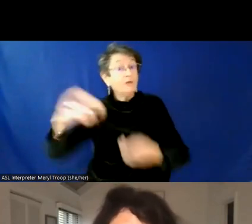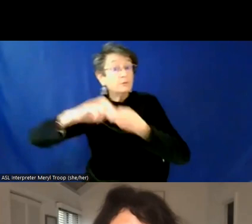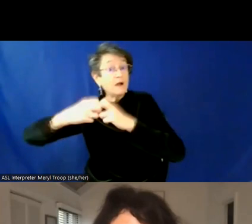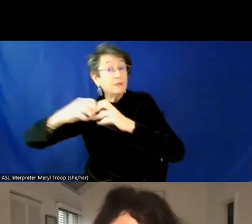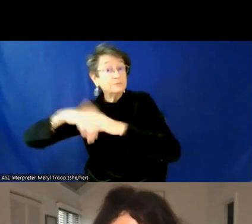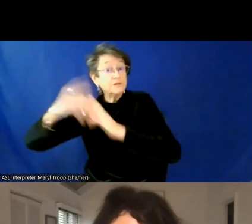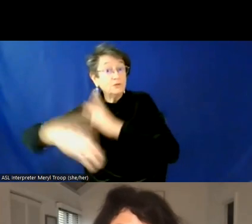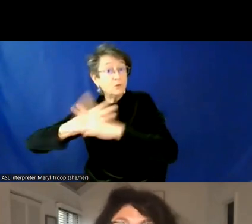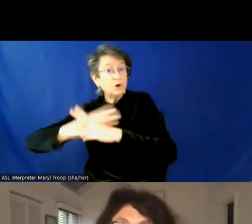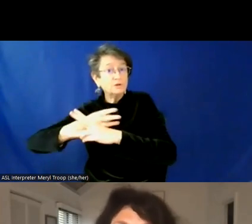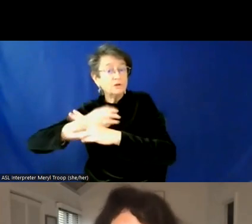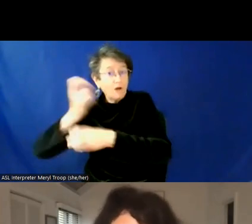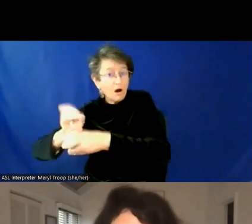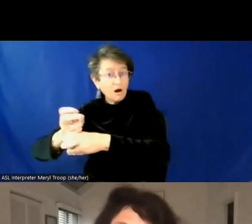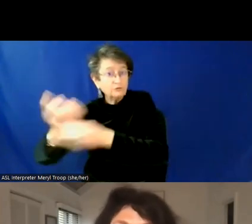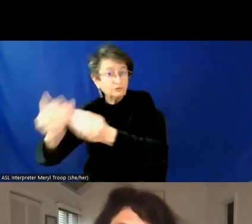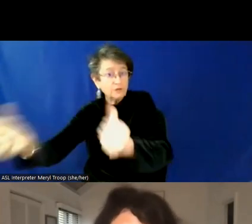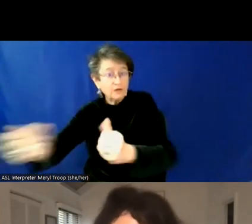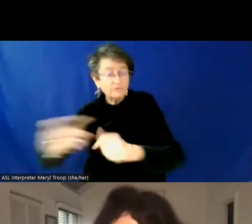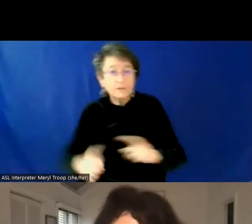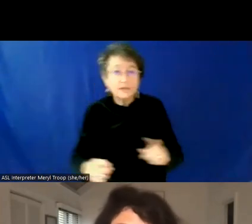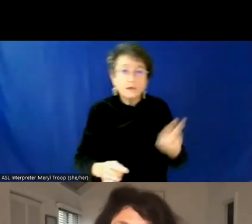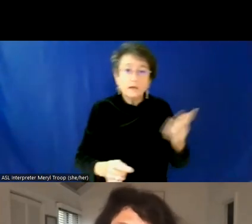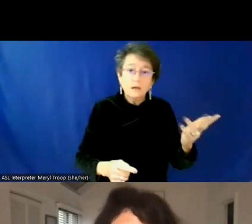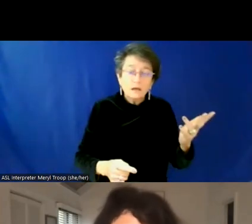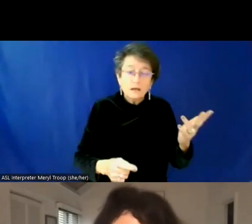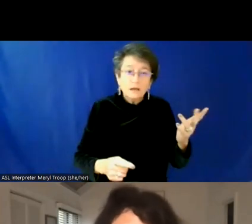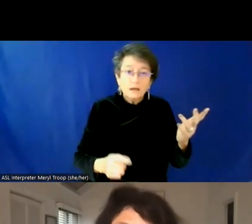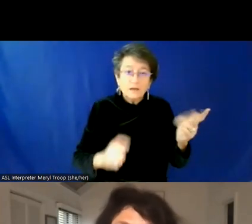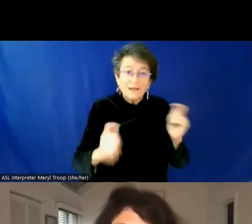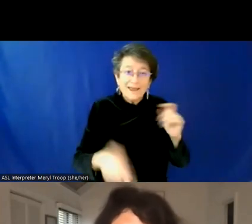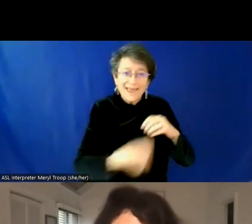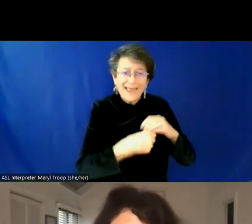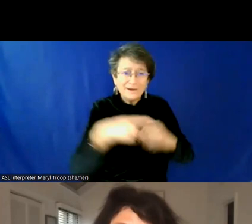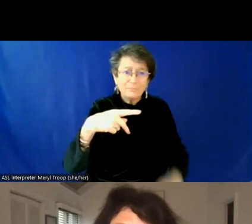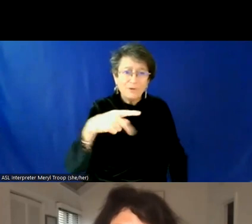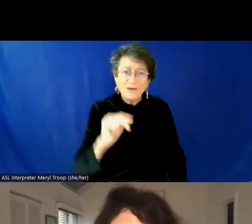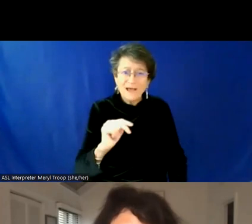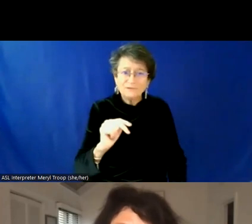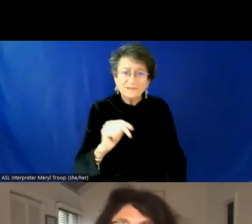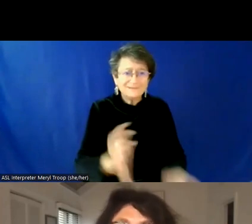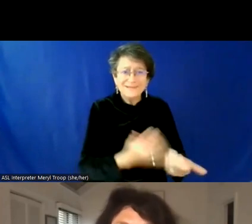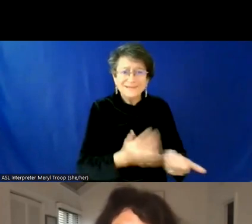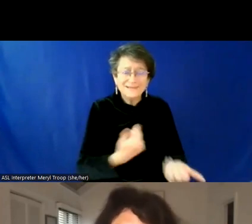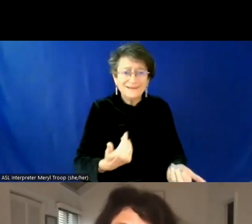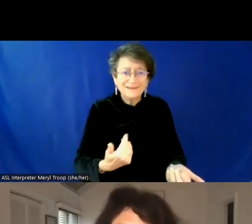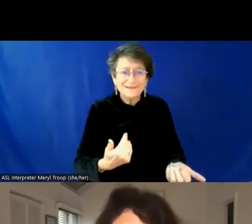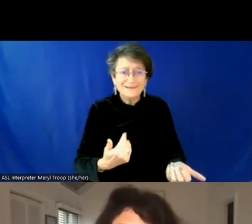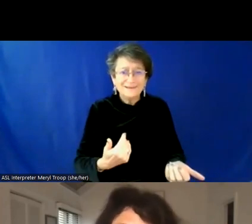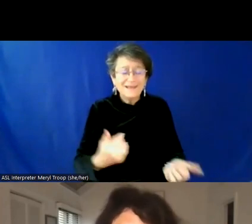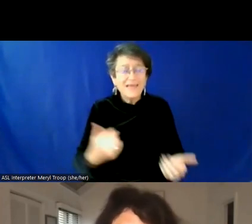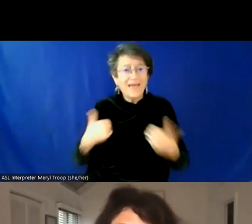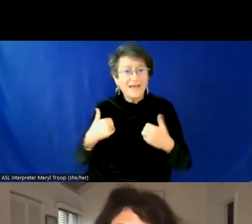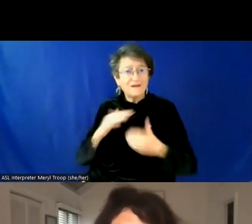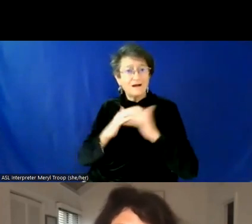making sure someone's called by the right name and pronouns, it's not that complicated to do that. Making sure that they have a comfortable place to use the bathroom. It's not that complicated to